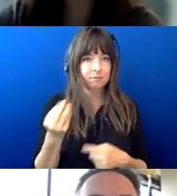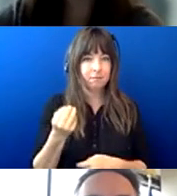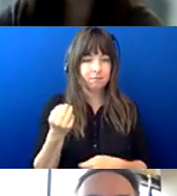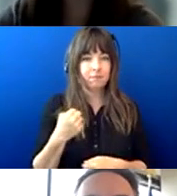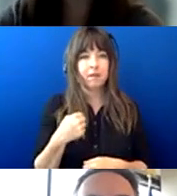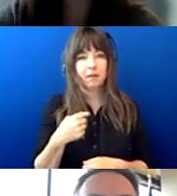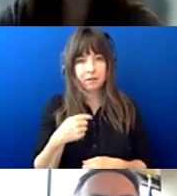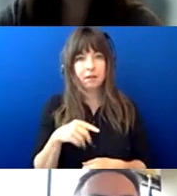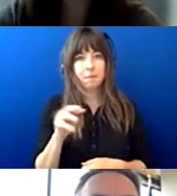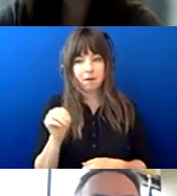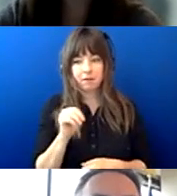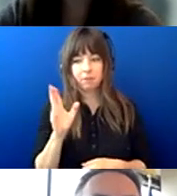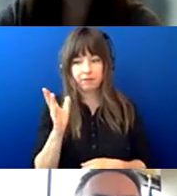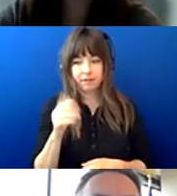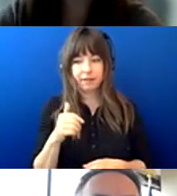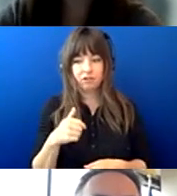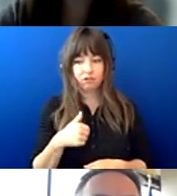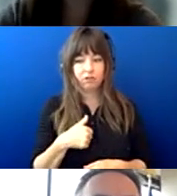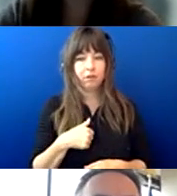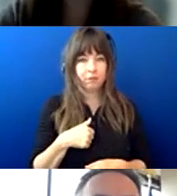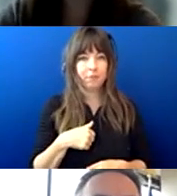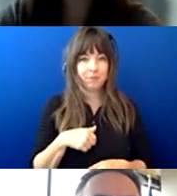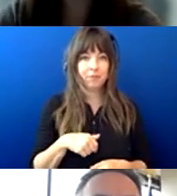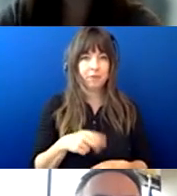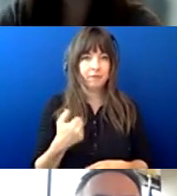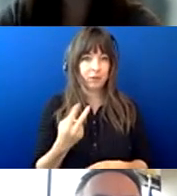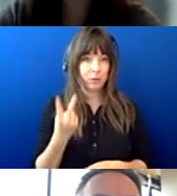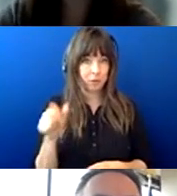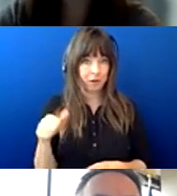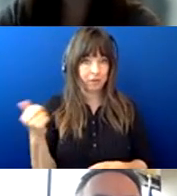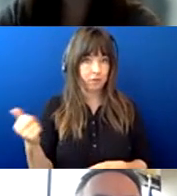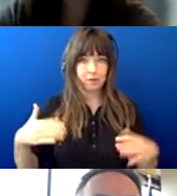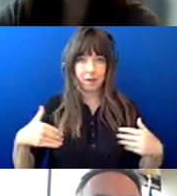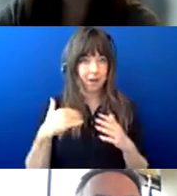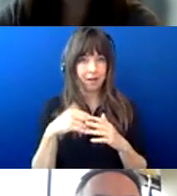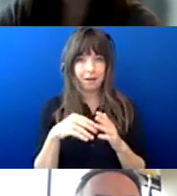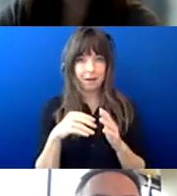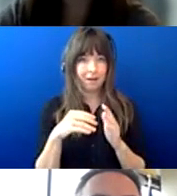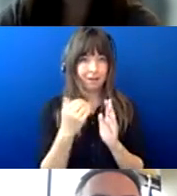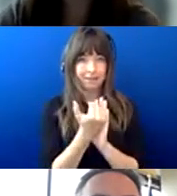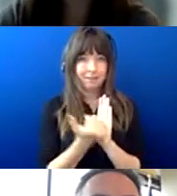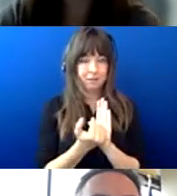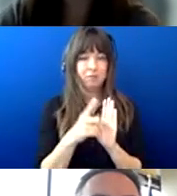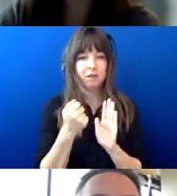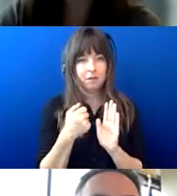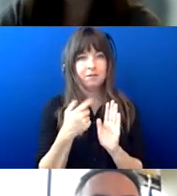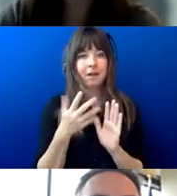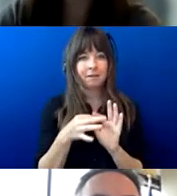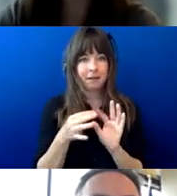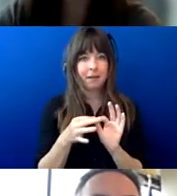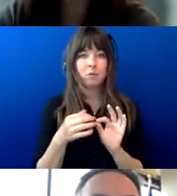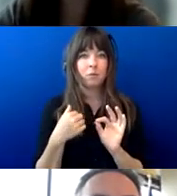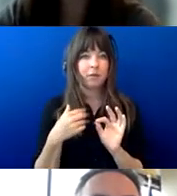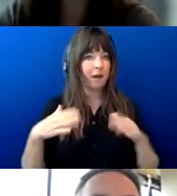mention that we had uh two others that were not listed because i said that we haven't made